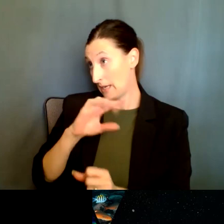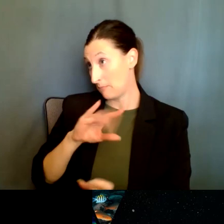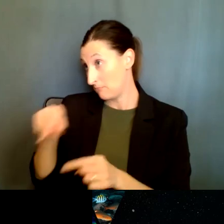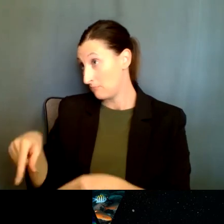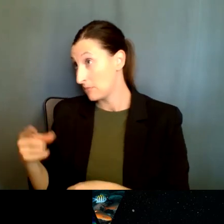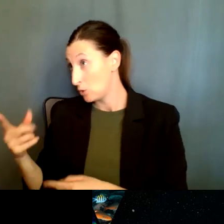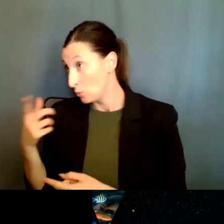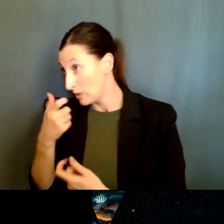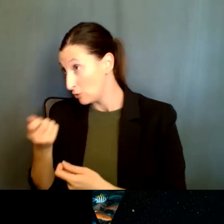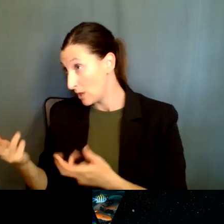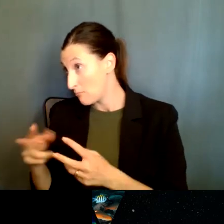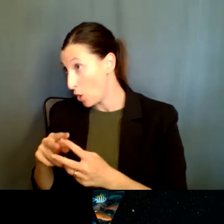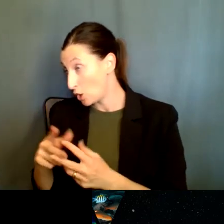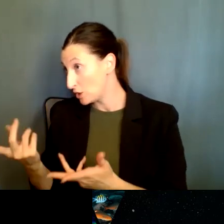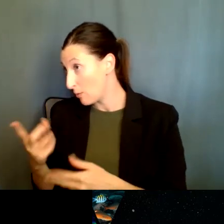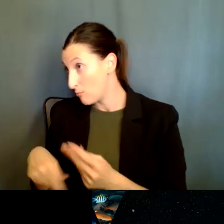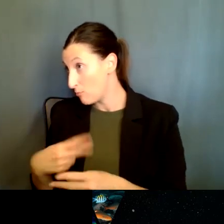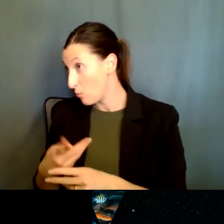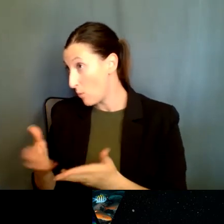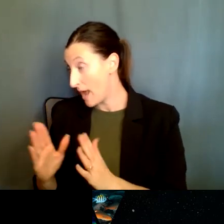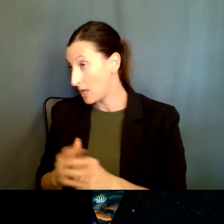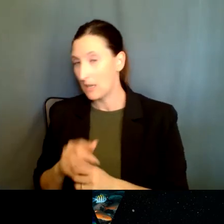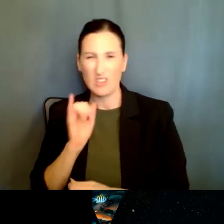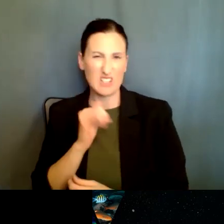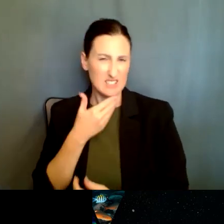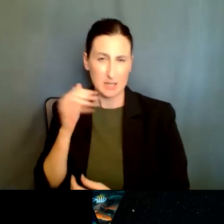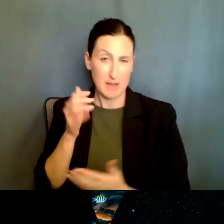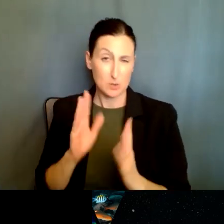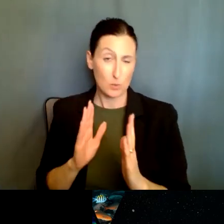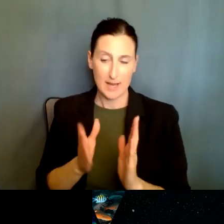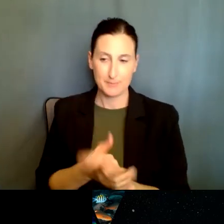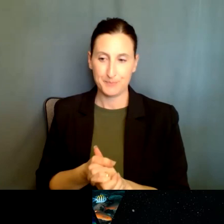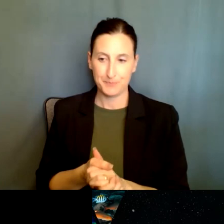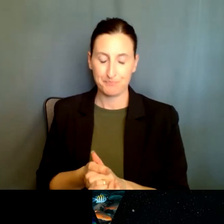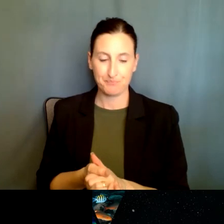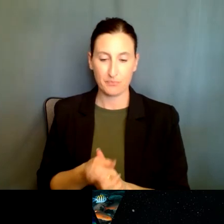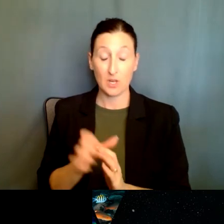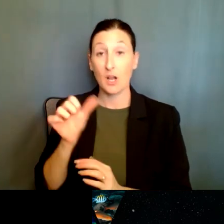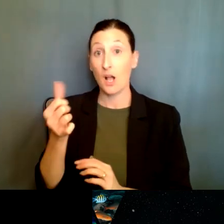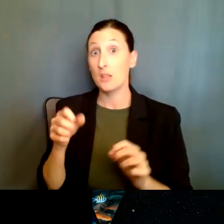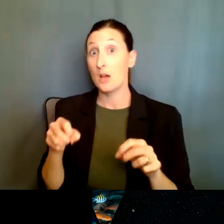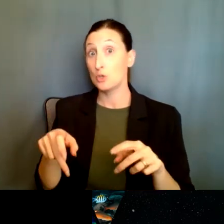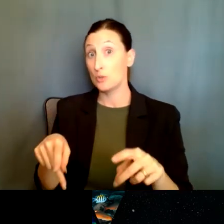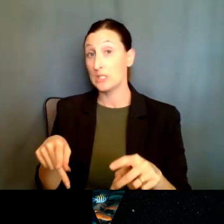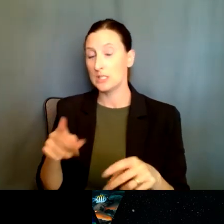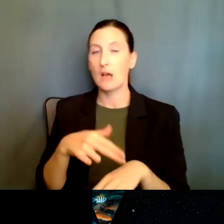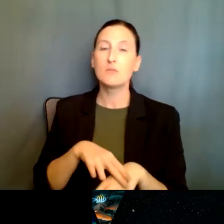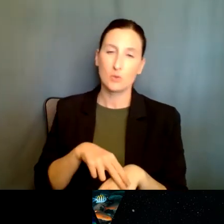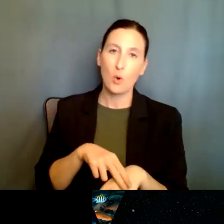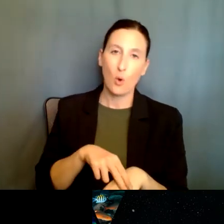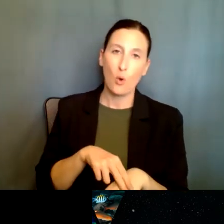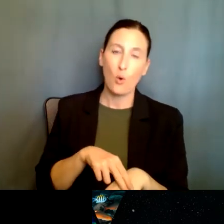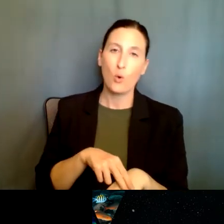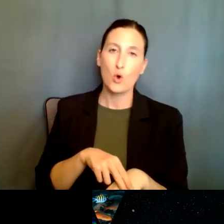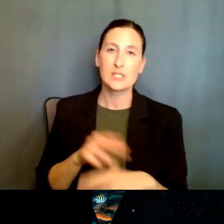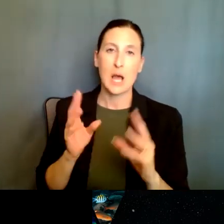interested to partner in some way? Um, so that, that would be the best, uh, the best way, uh, other opportunities, of course, any meeting, any